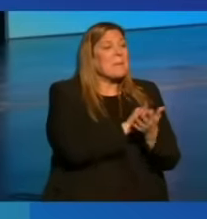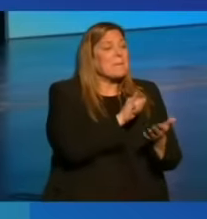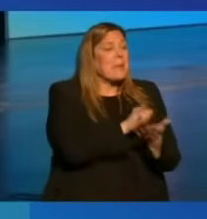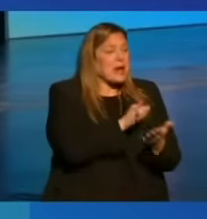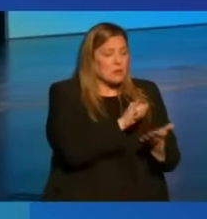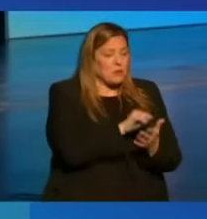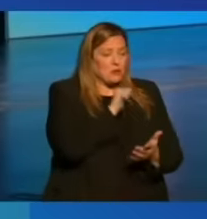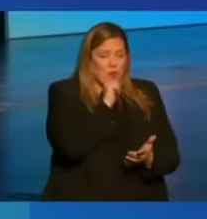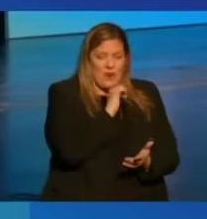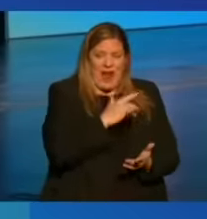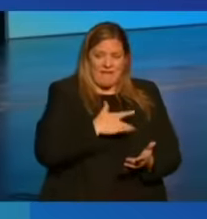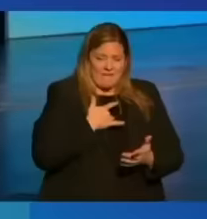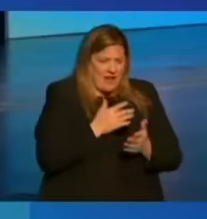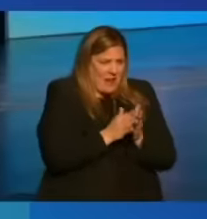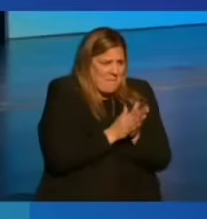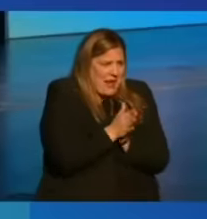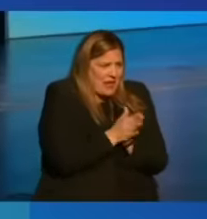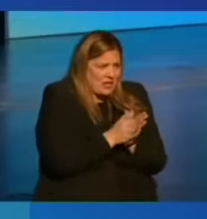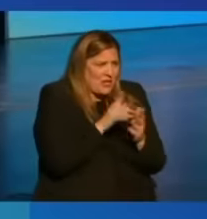face of this carnage.